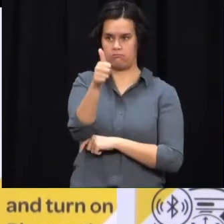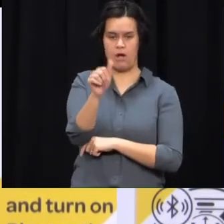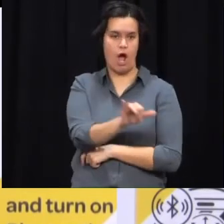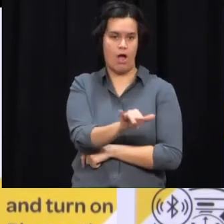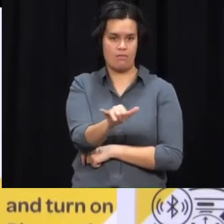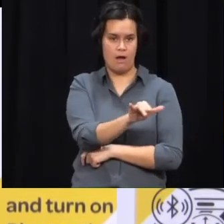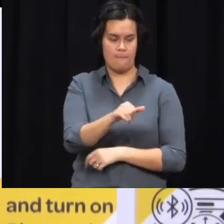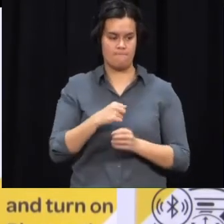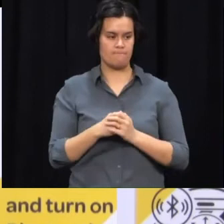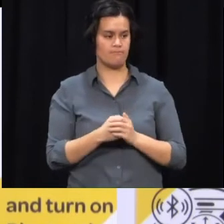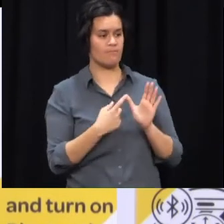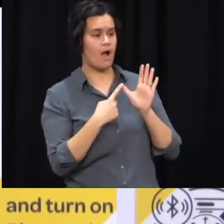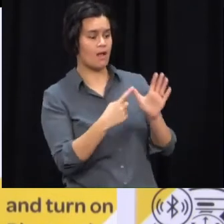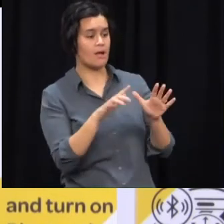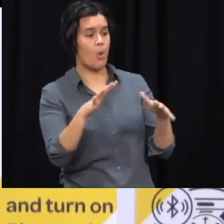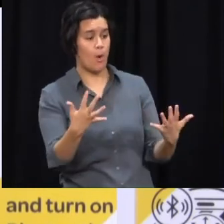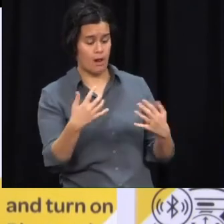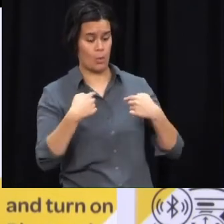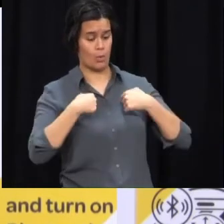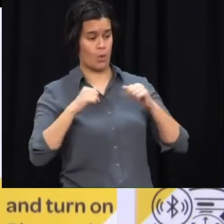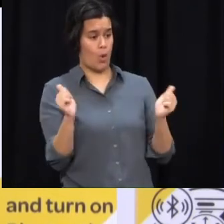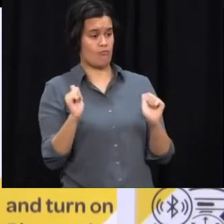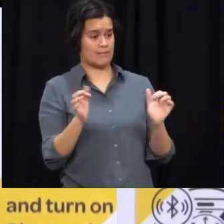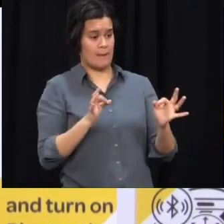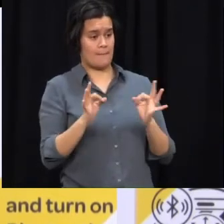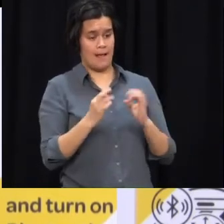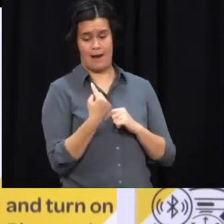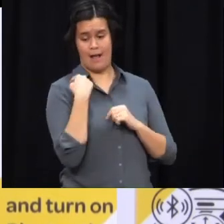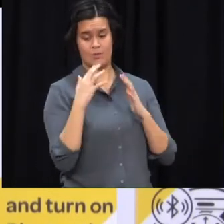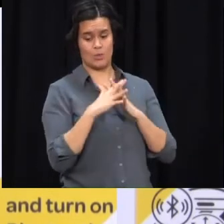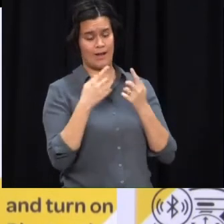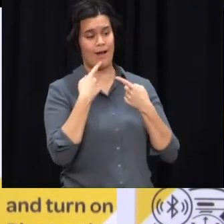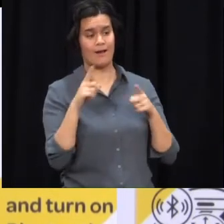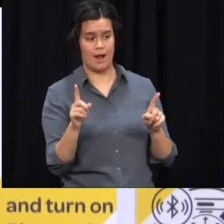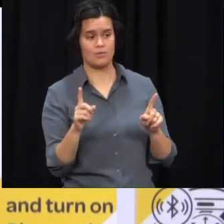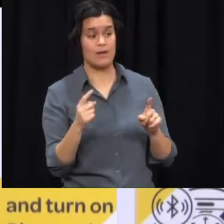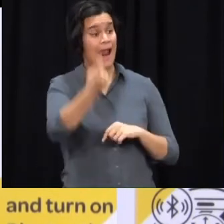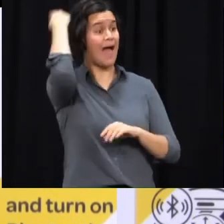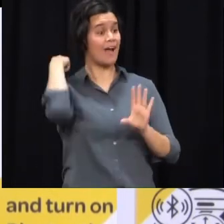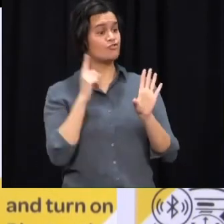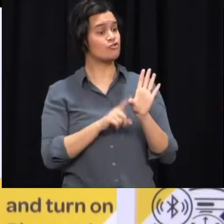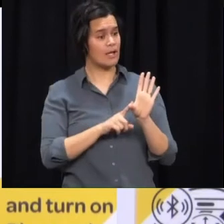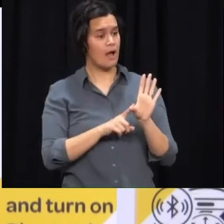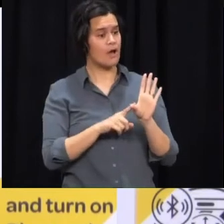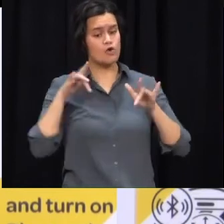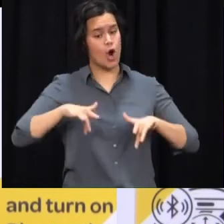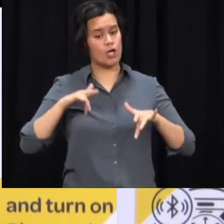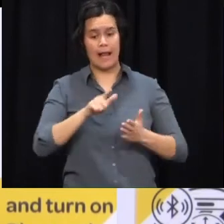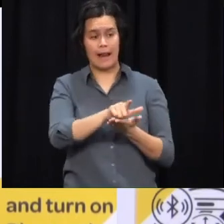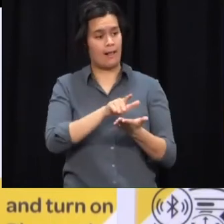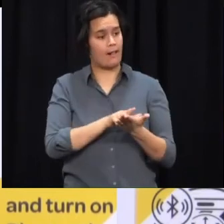announcement was put off because of what we dealt with last week. We have been working on it for some time. There are some difficult legal issues that we've been working through,